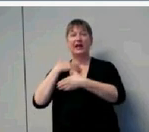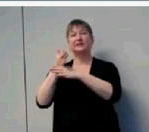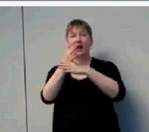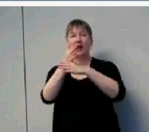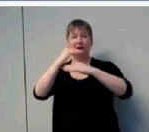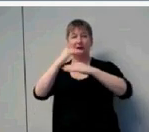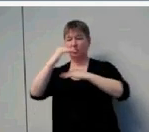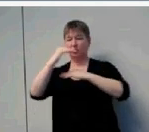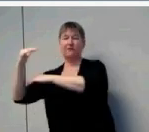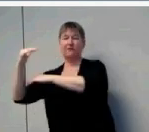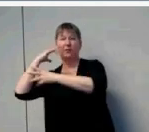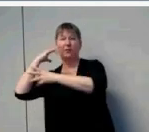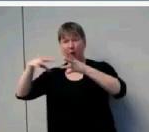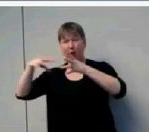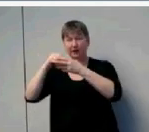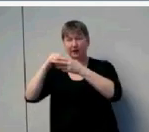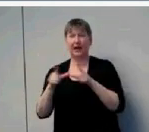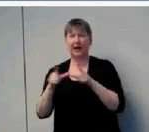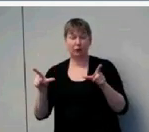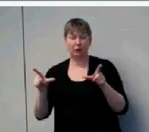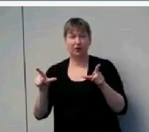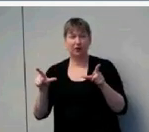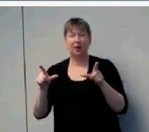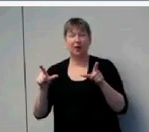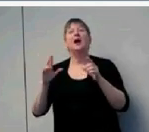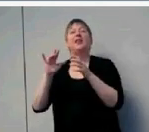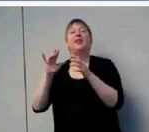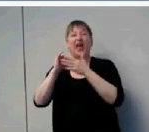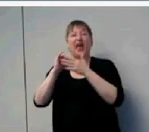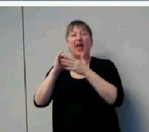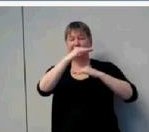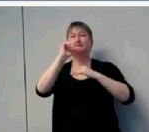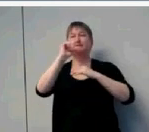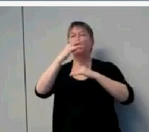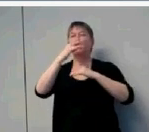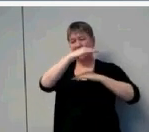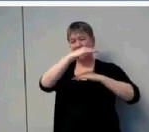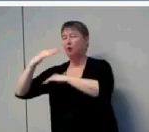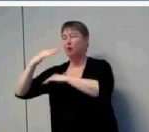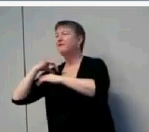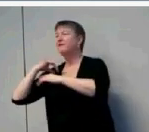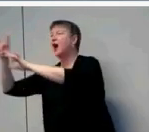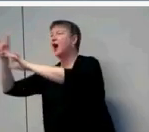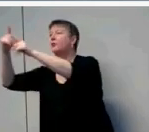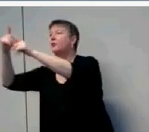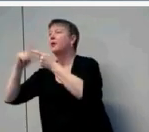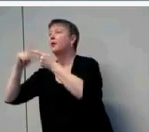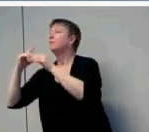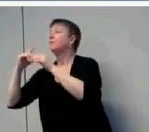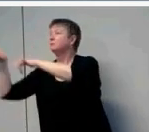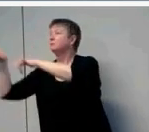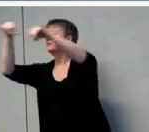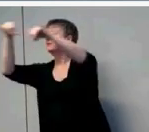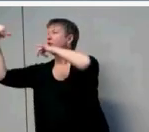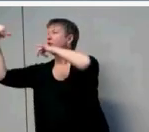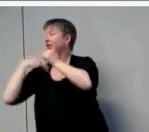language measure. The composite was derived from a variety of different age appropriate language measures to come